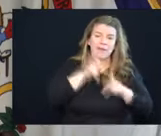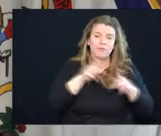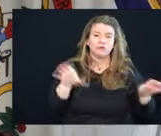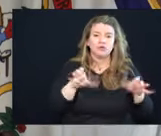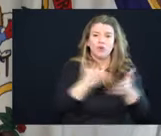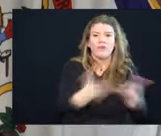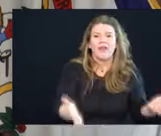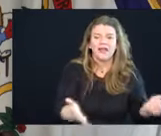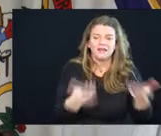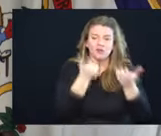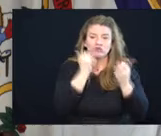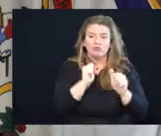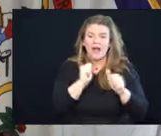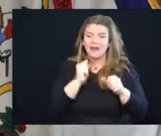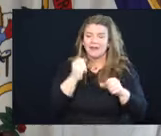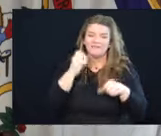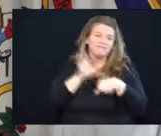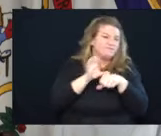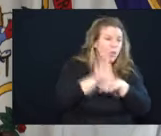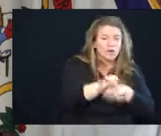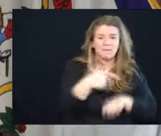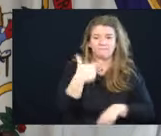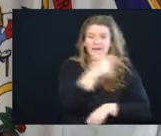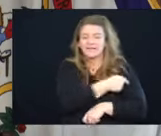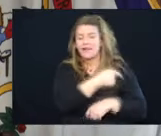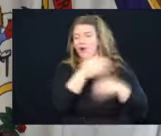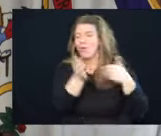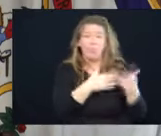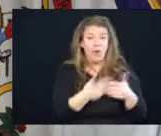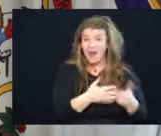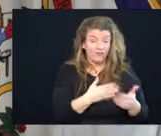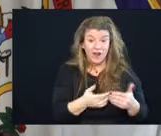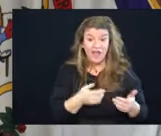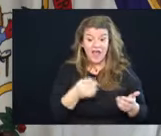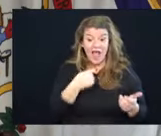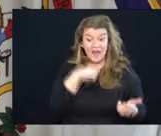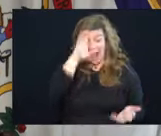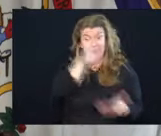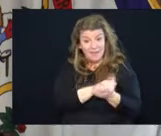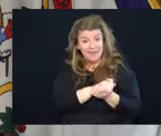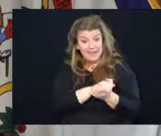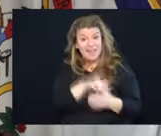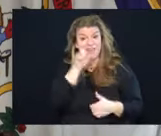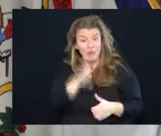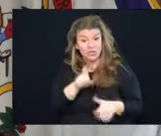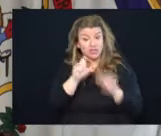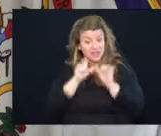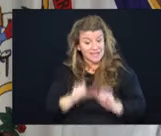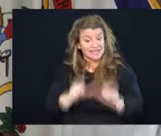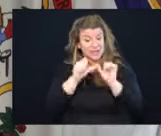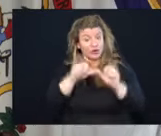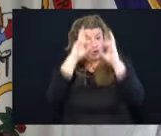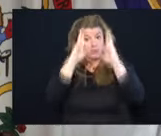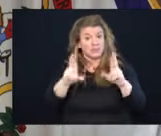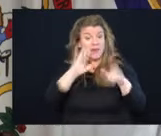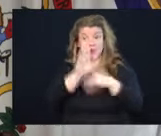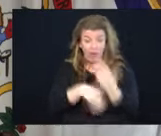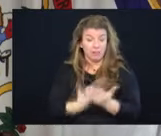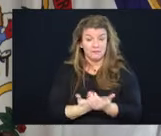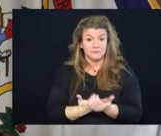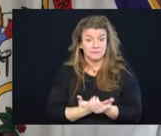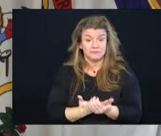trying to make them get vaccinated or whatever it may be. And I believe we should absolutely be continuing to respect everybody.